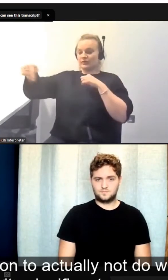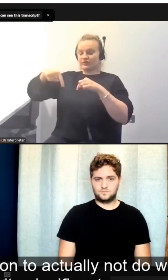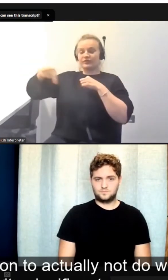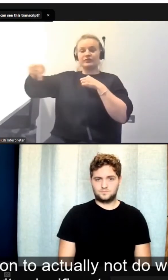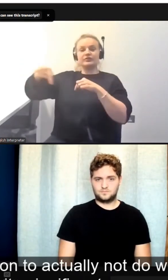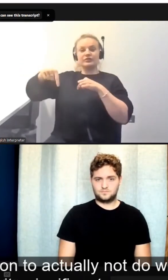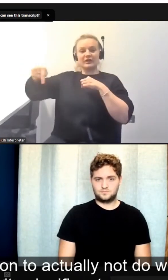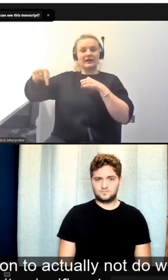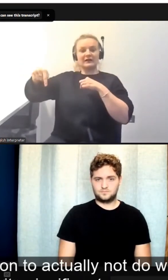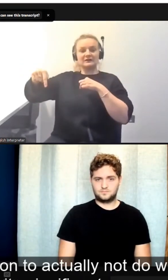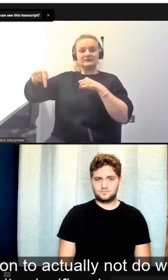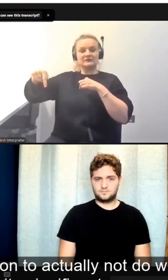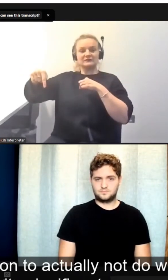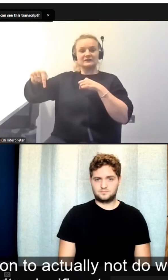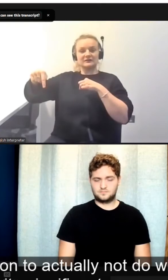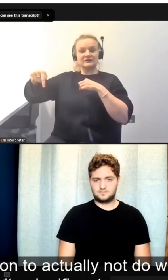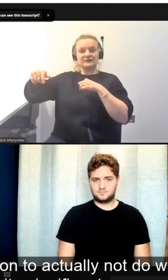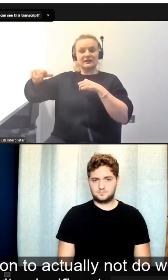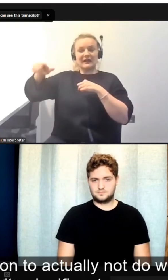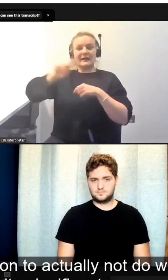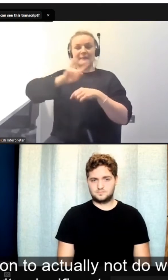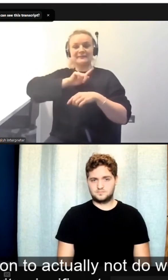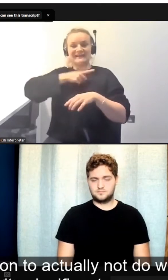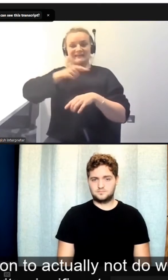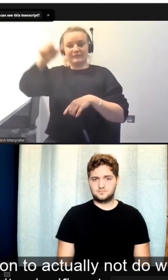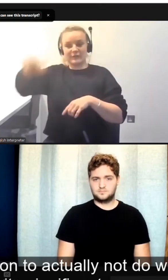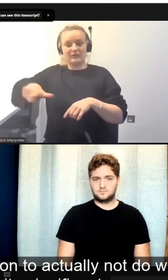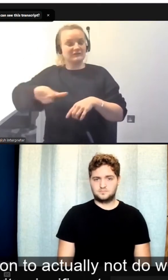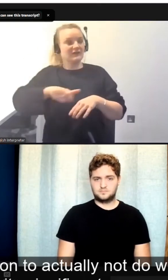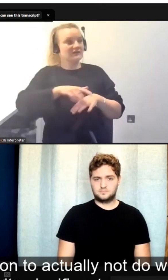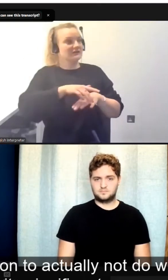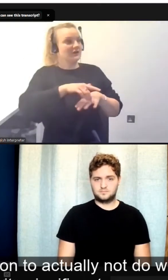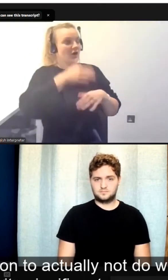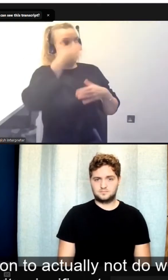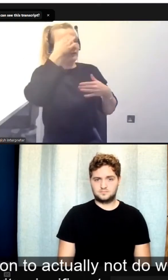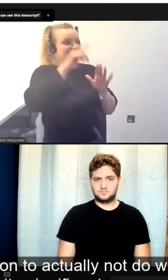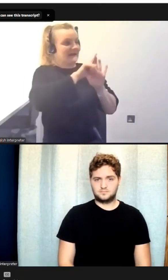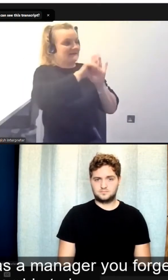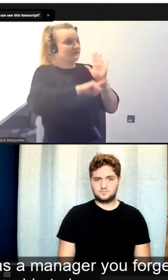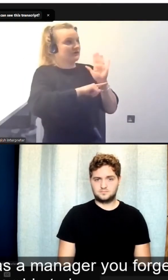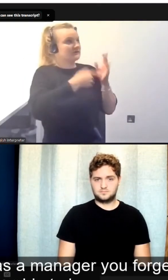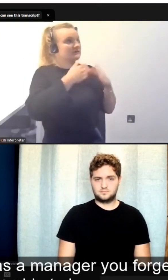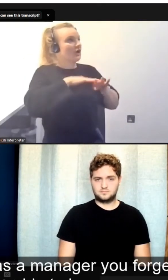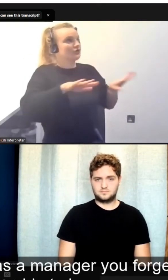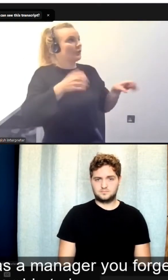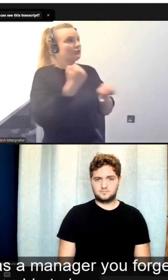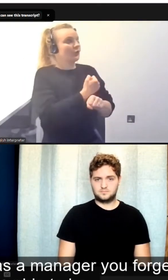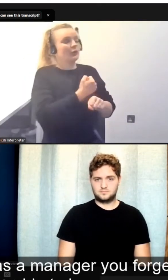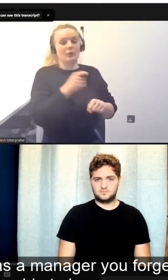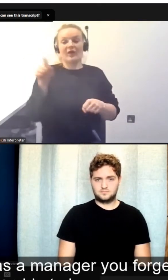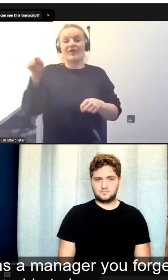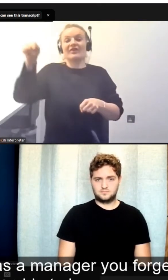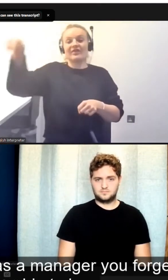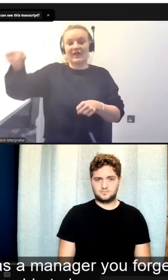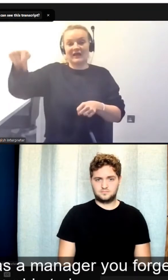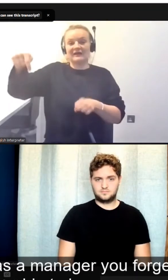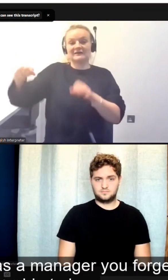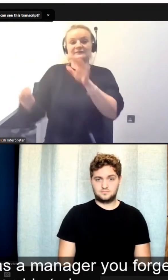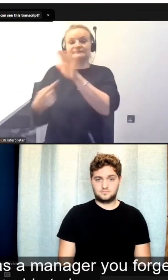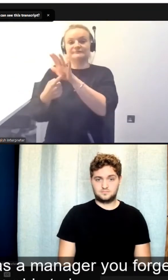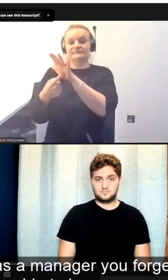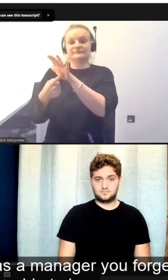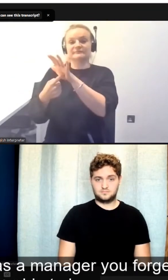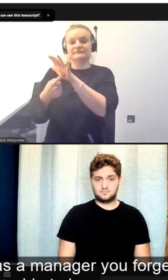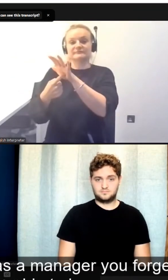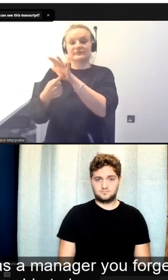not do what we are directed to do is quite significant. And I think when you're new in role as